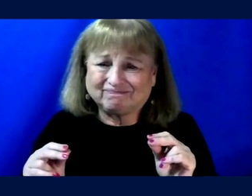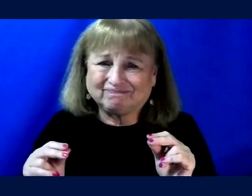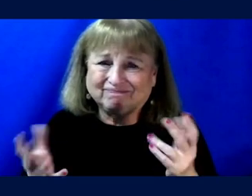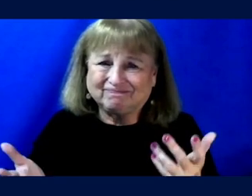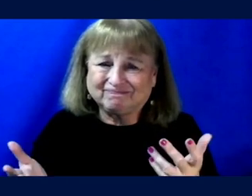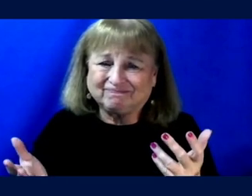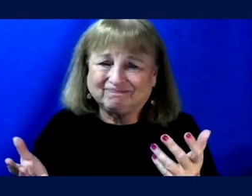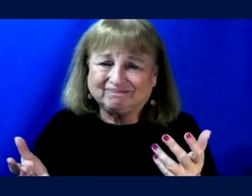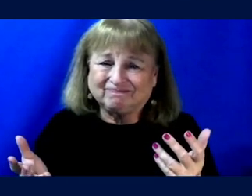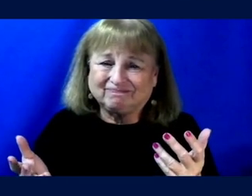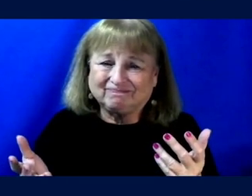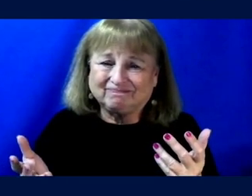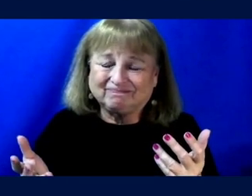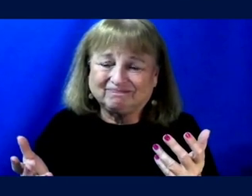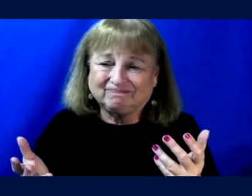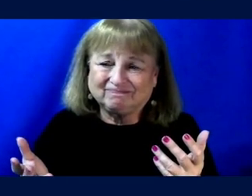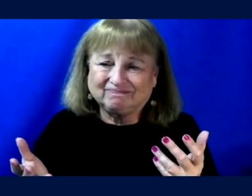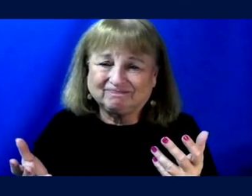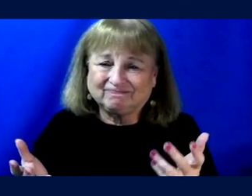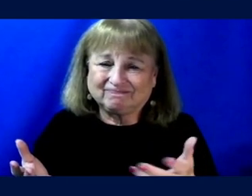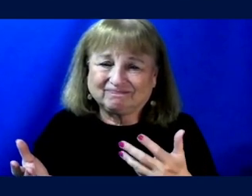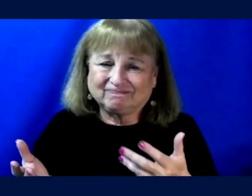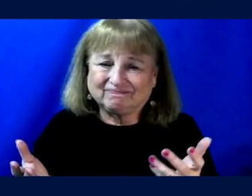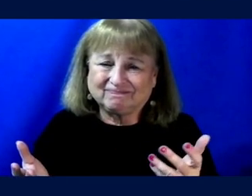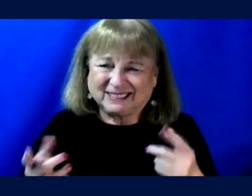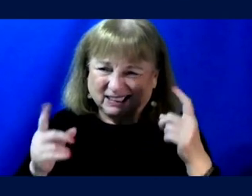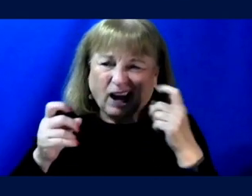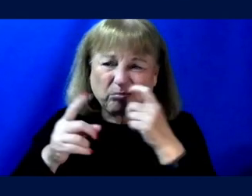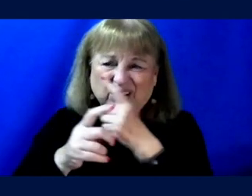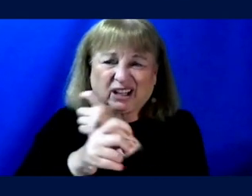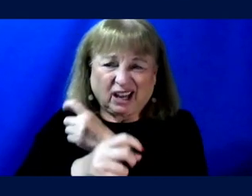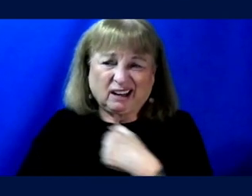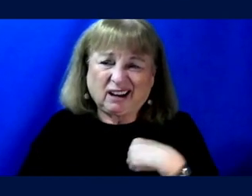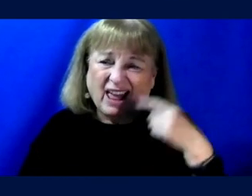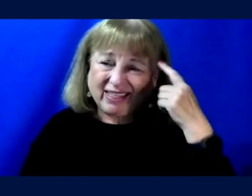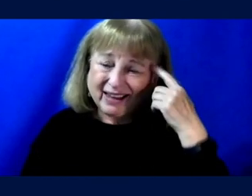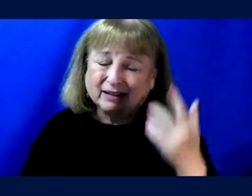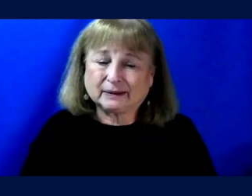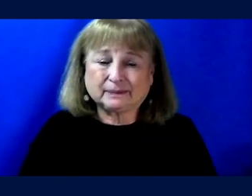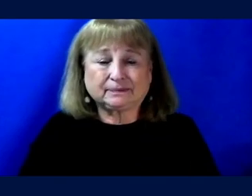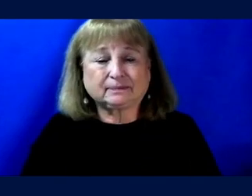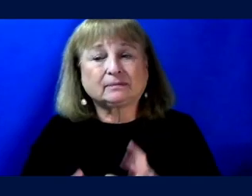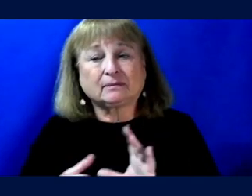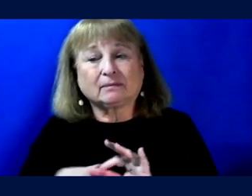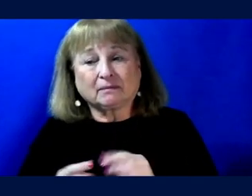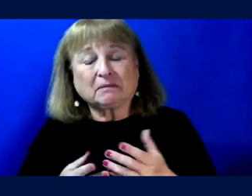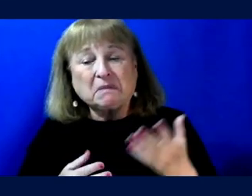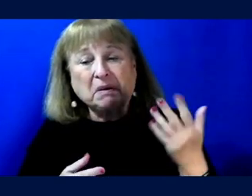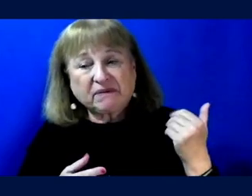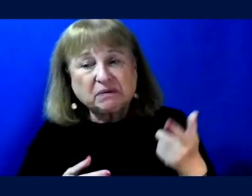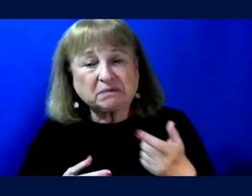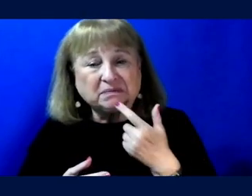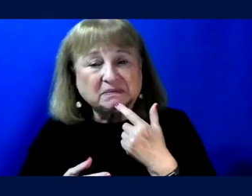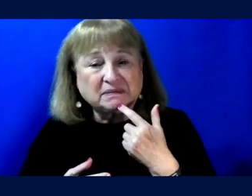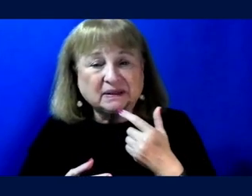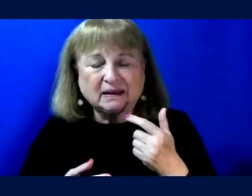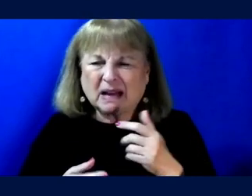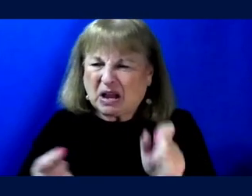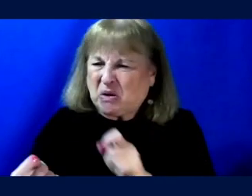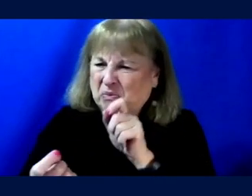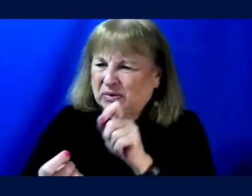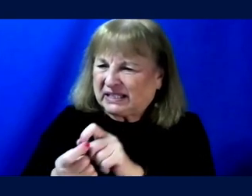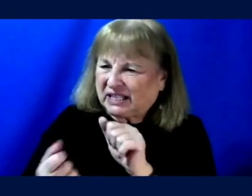and it's, it's complicated, I think, you know, you talked before about, you precision medicine